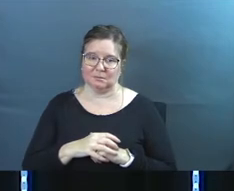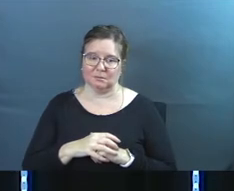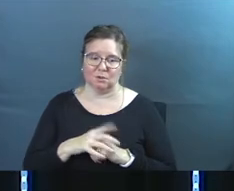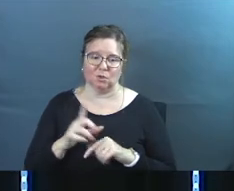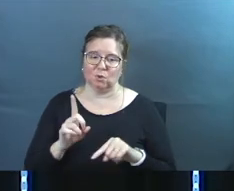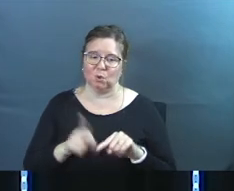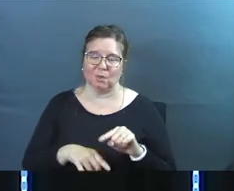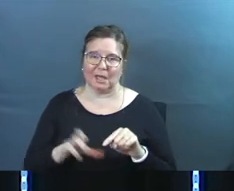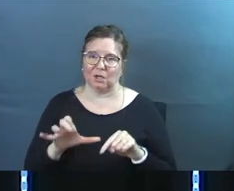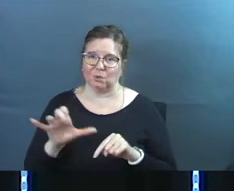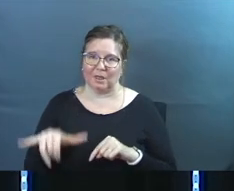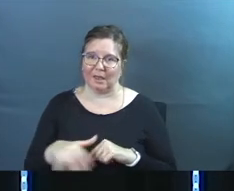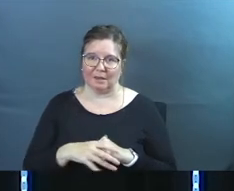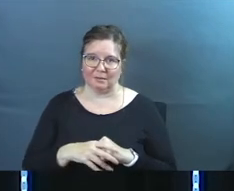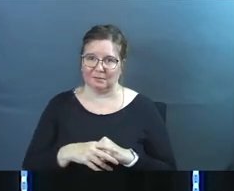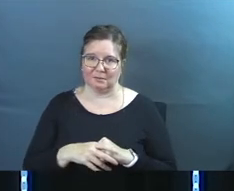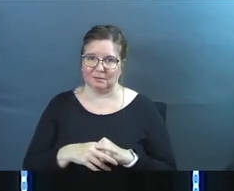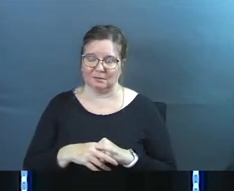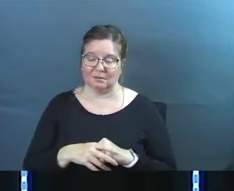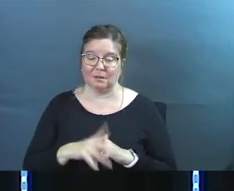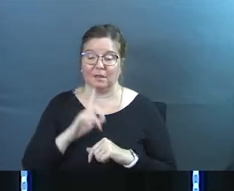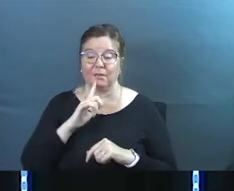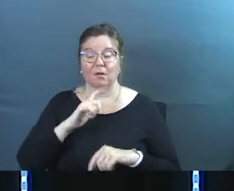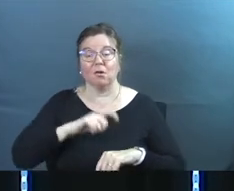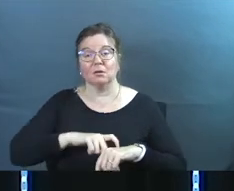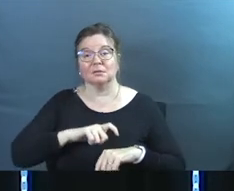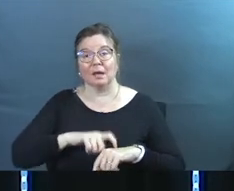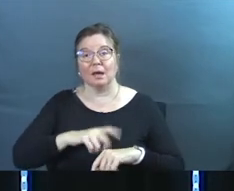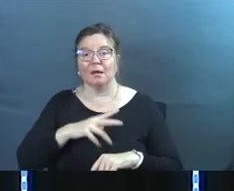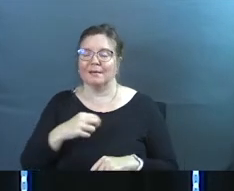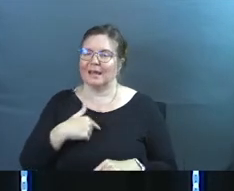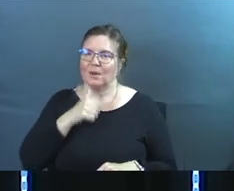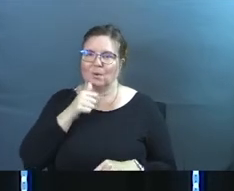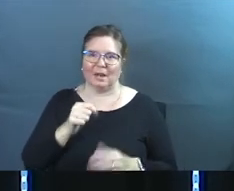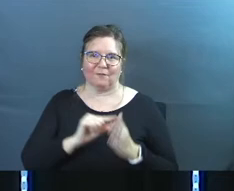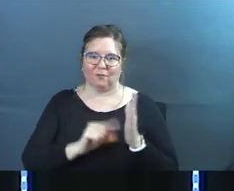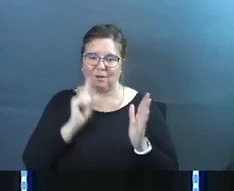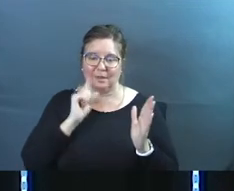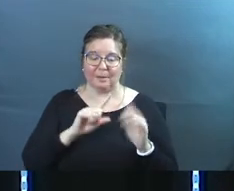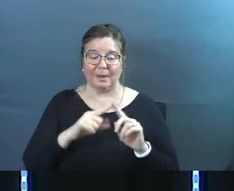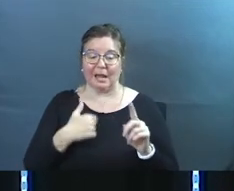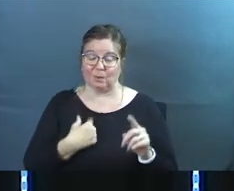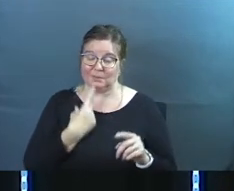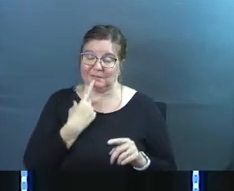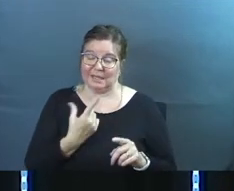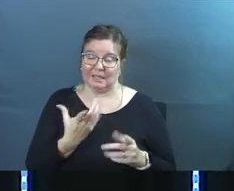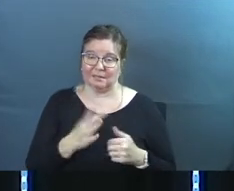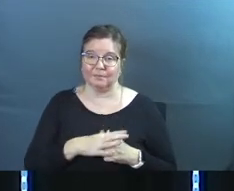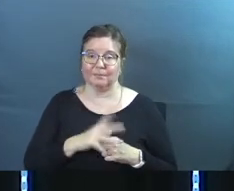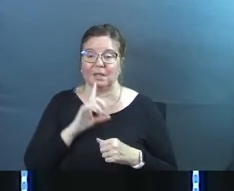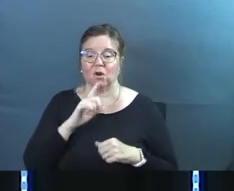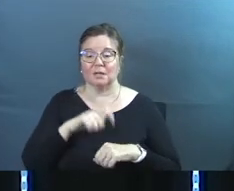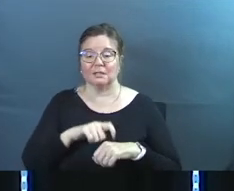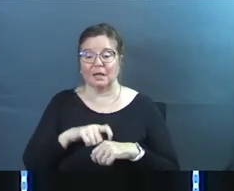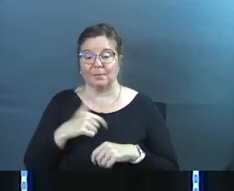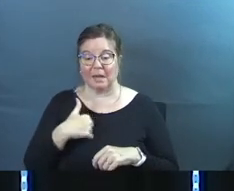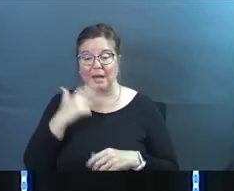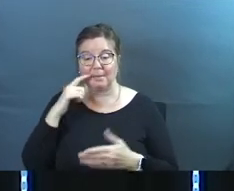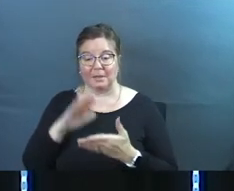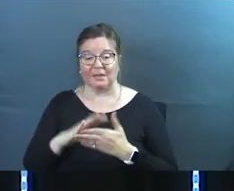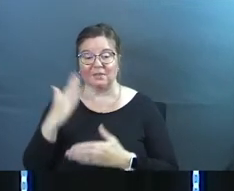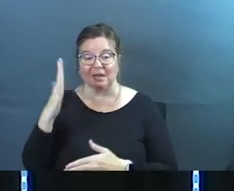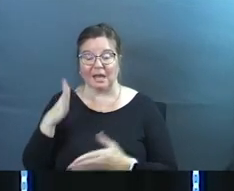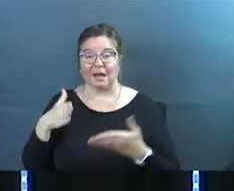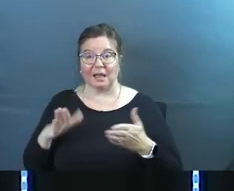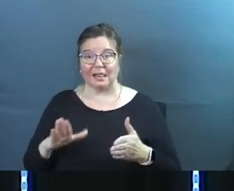you can't do that there are times and I don't have a verse for this but I'll just say it there are times that I believe